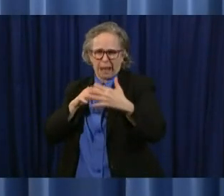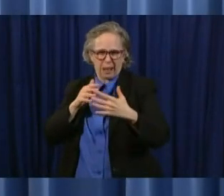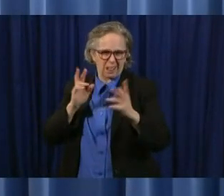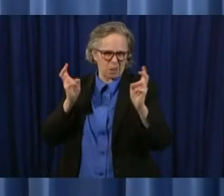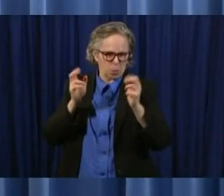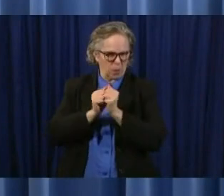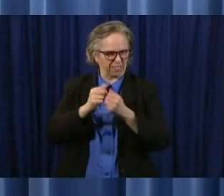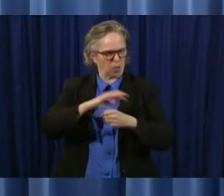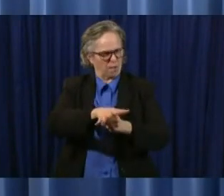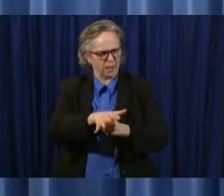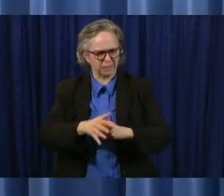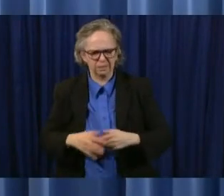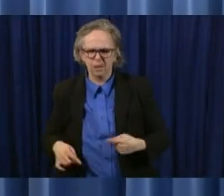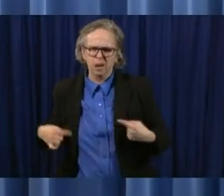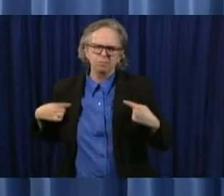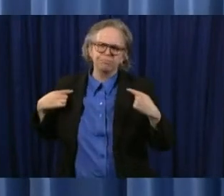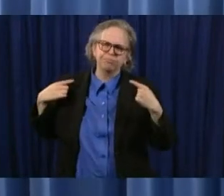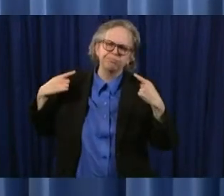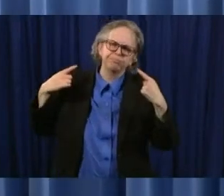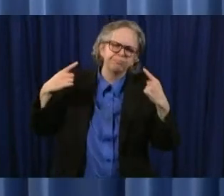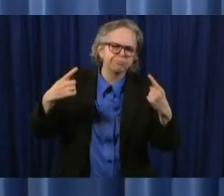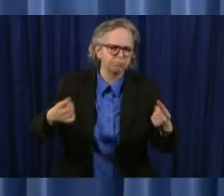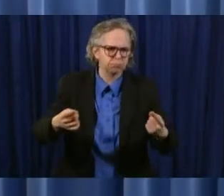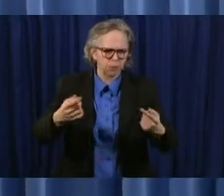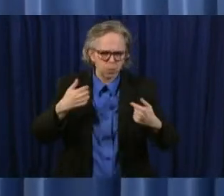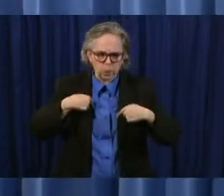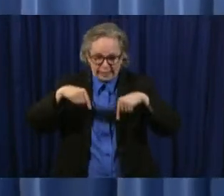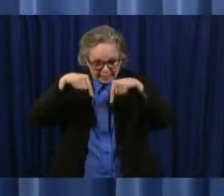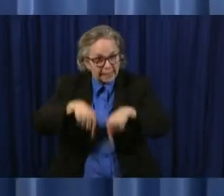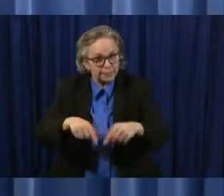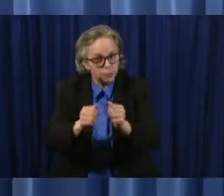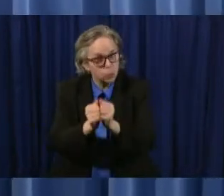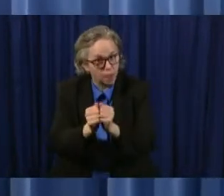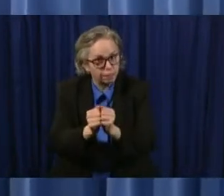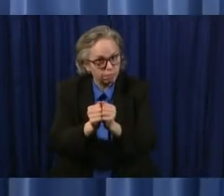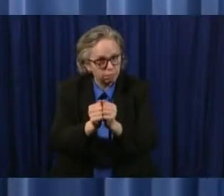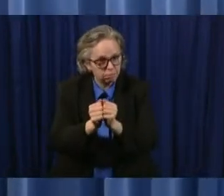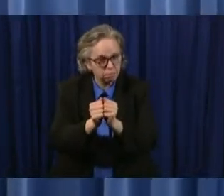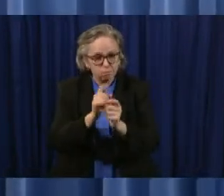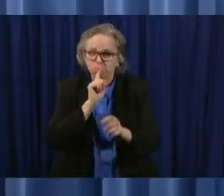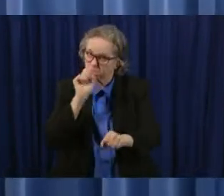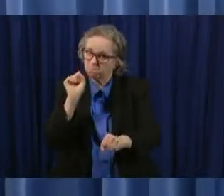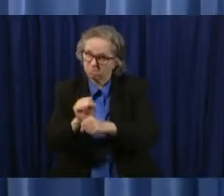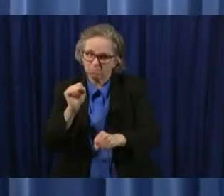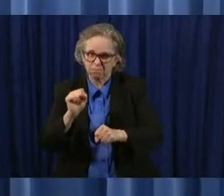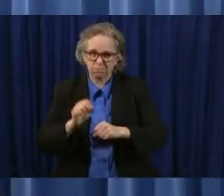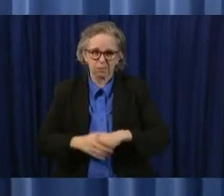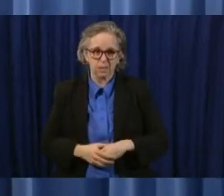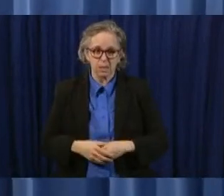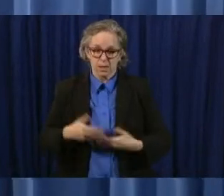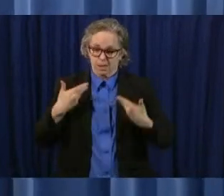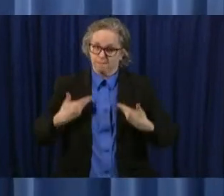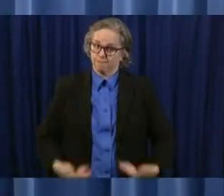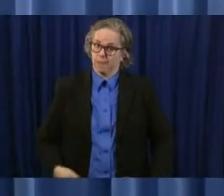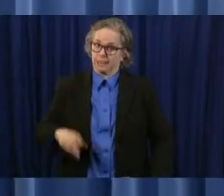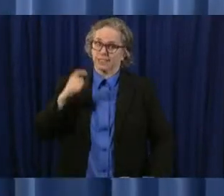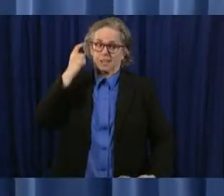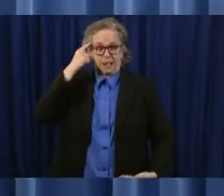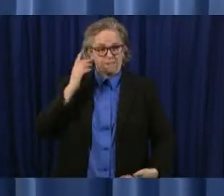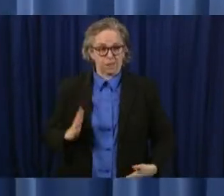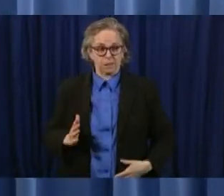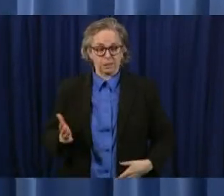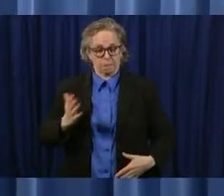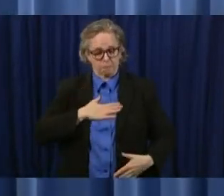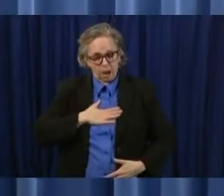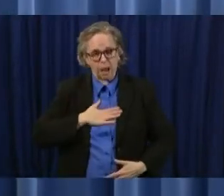have all been in this truly together as governor it is my responsibility to make some